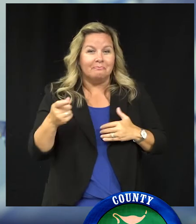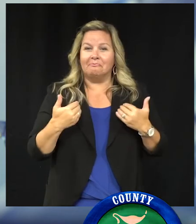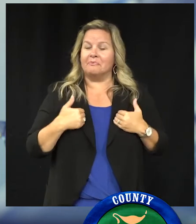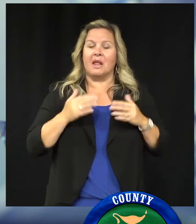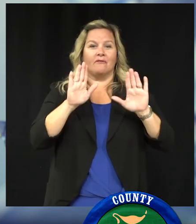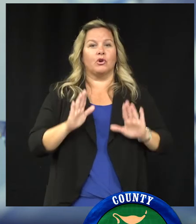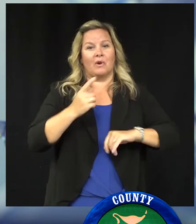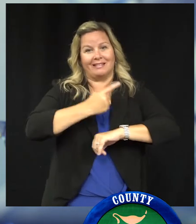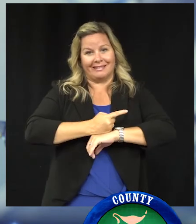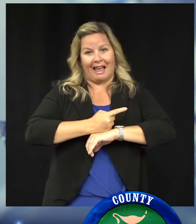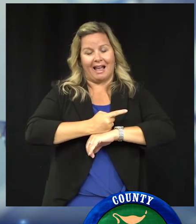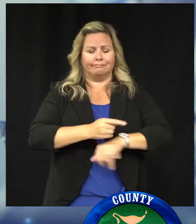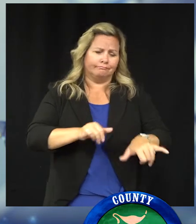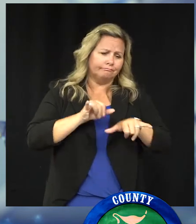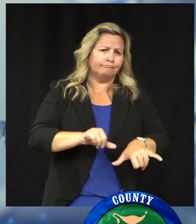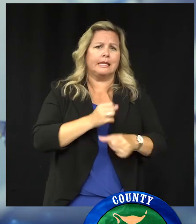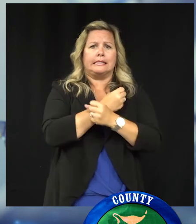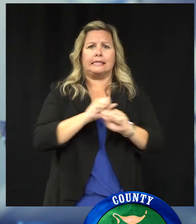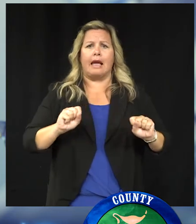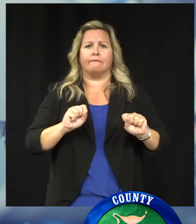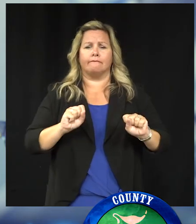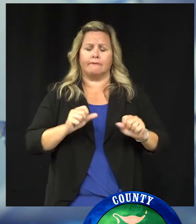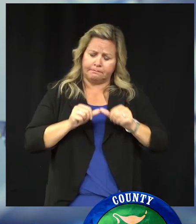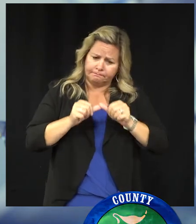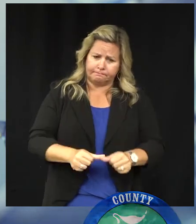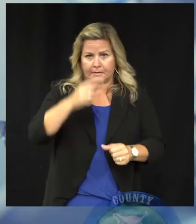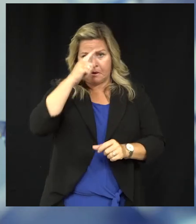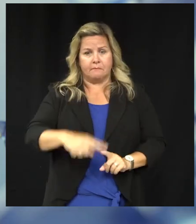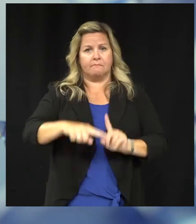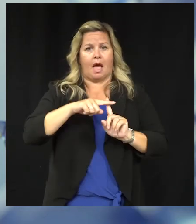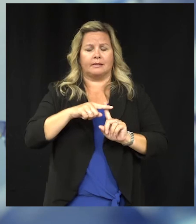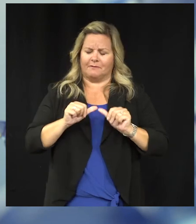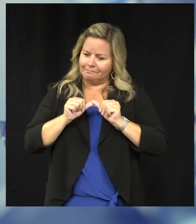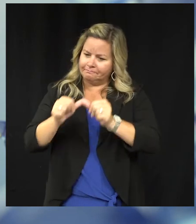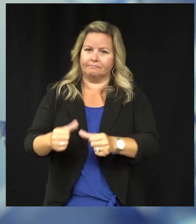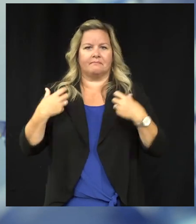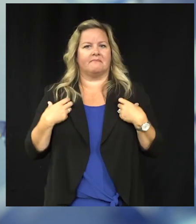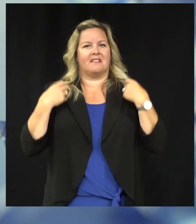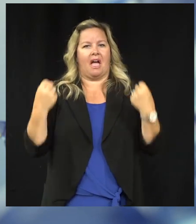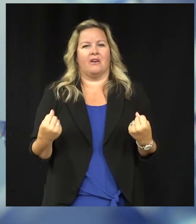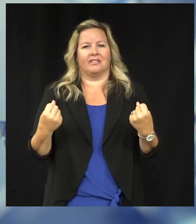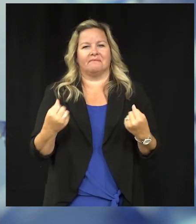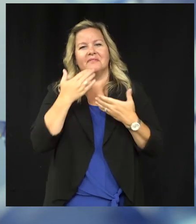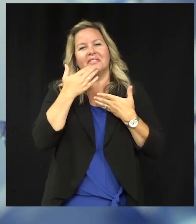great day and are staying safe, staying positive, and you're staying healthy. Thank you.